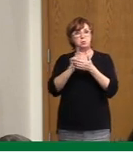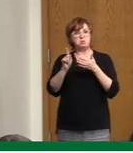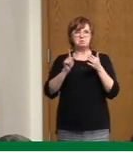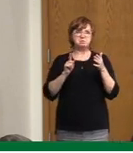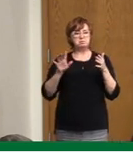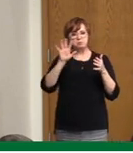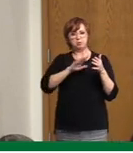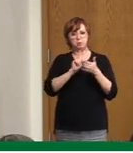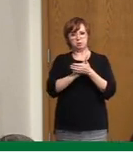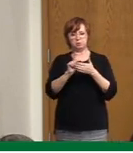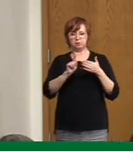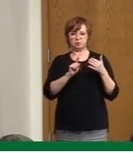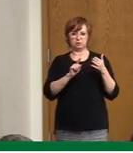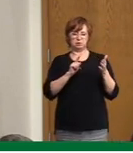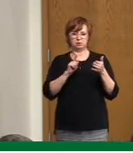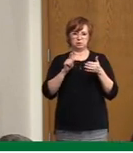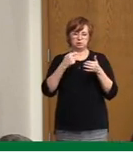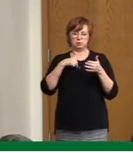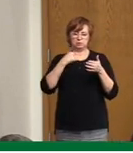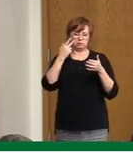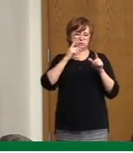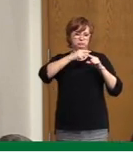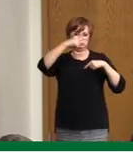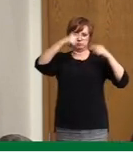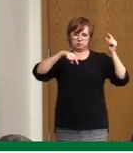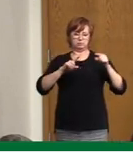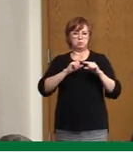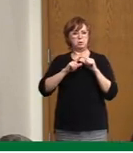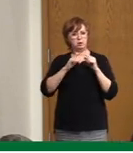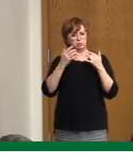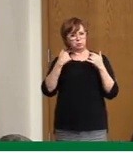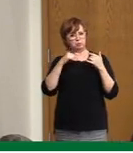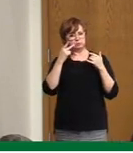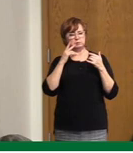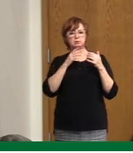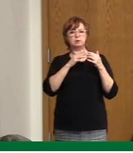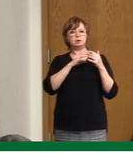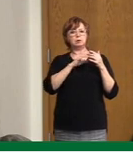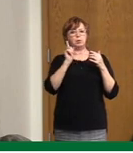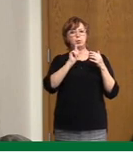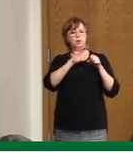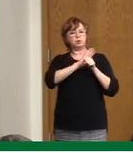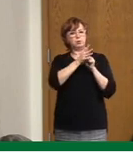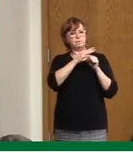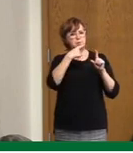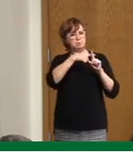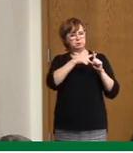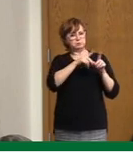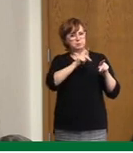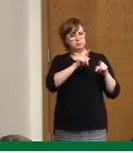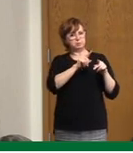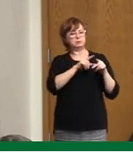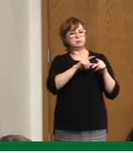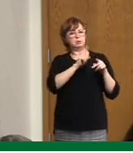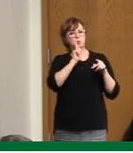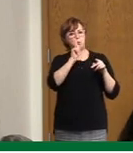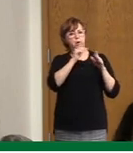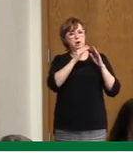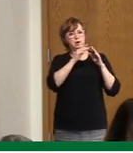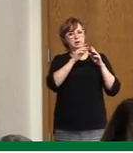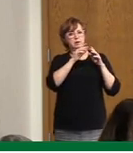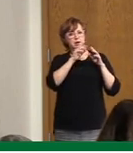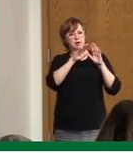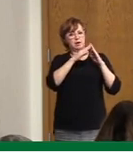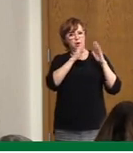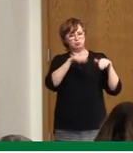But we do continue to see small clusters, obviously, in immediate households and in workplaces that currently are open, and that's important. But just